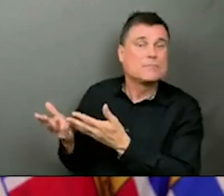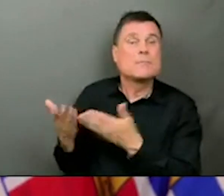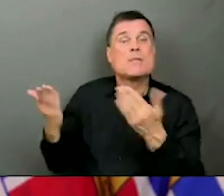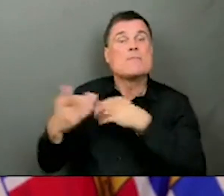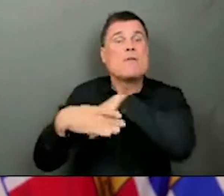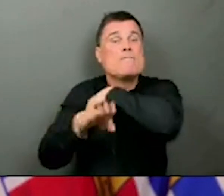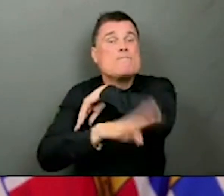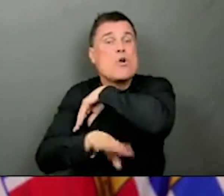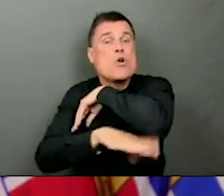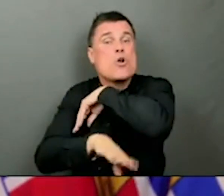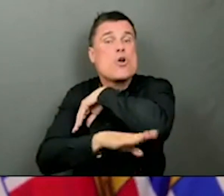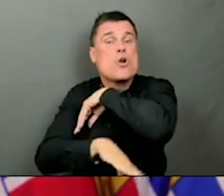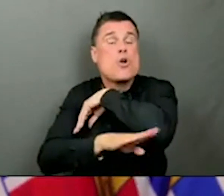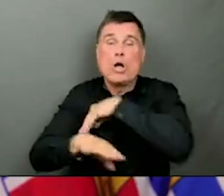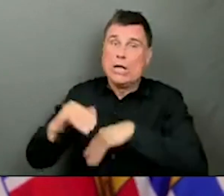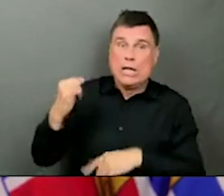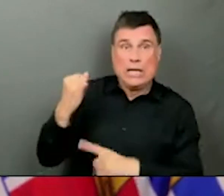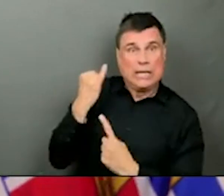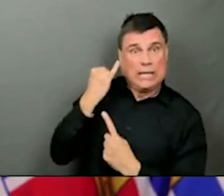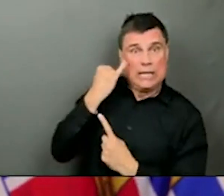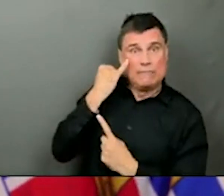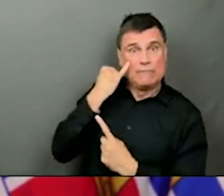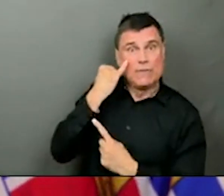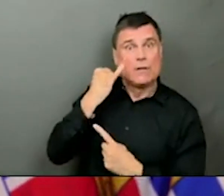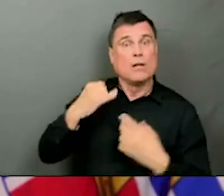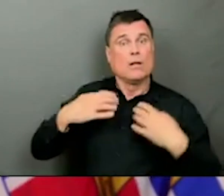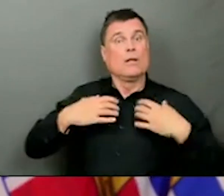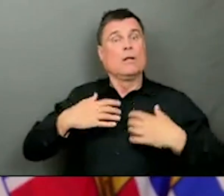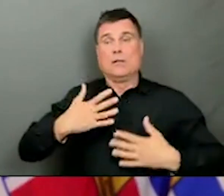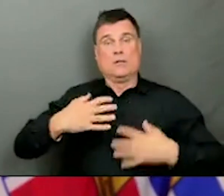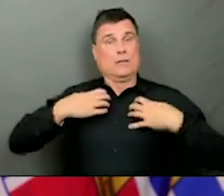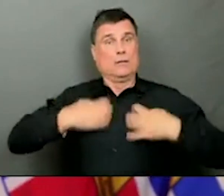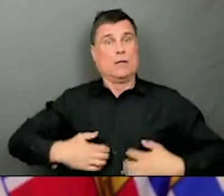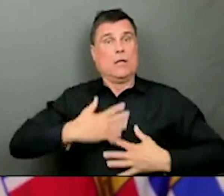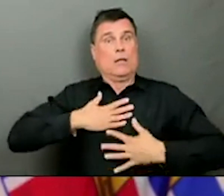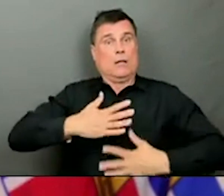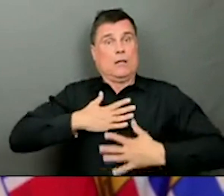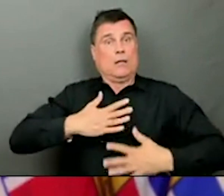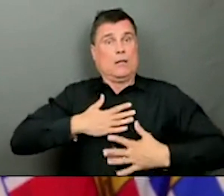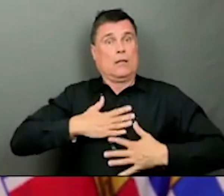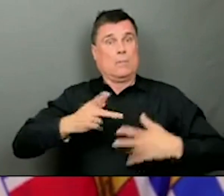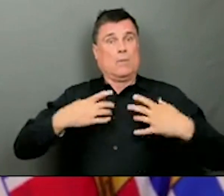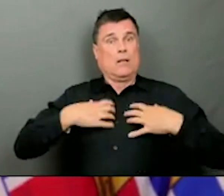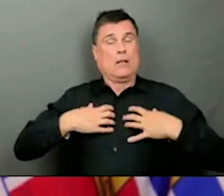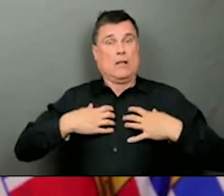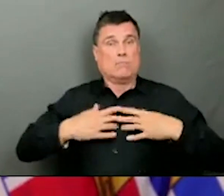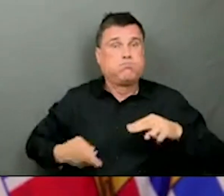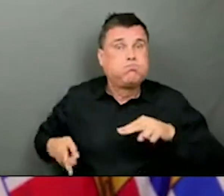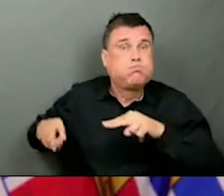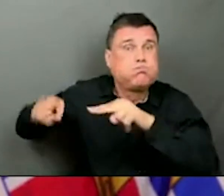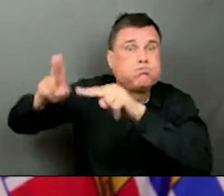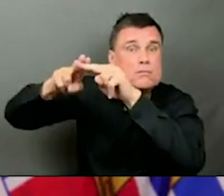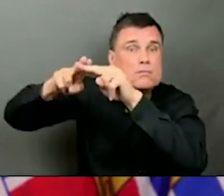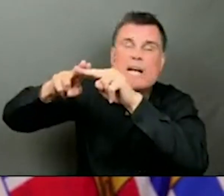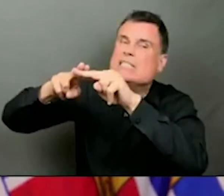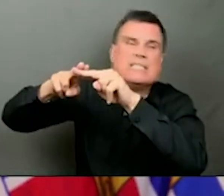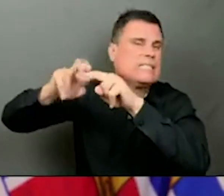this virus, like every virus, changes. That's its whole raison d'etre, is to reproduce. And the more people that are infected,